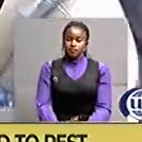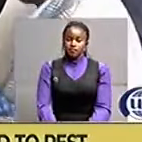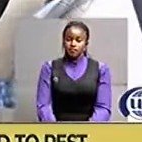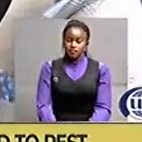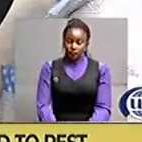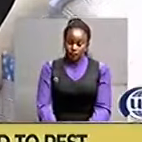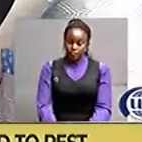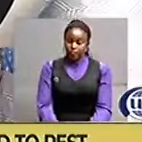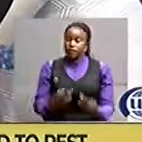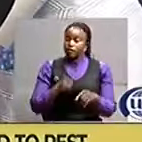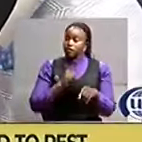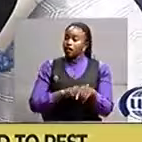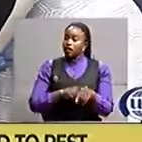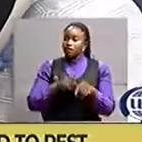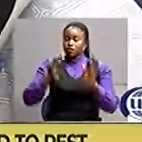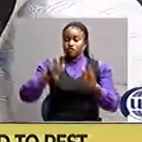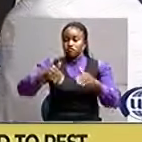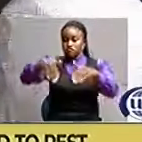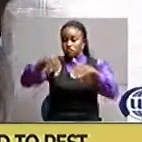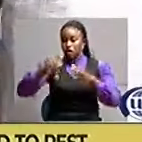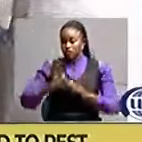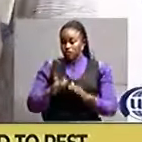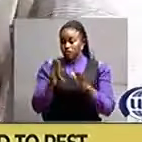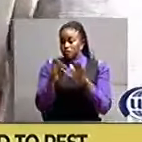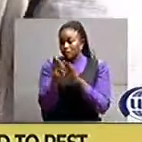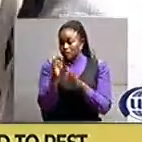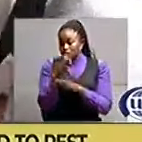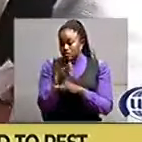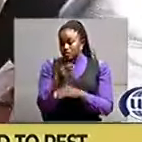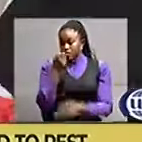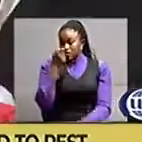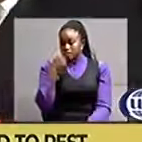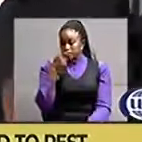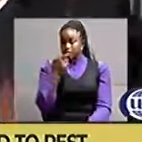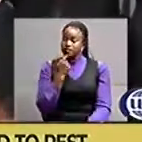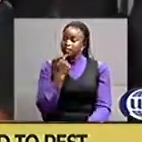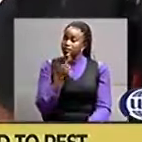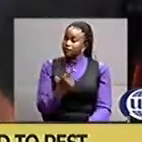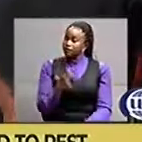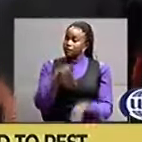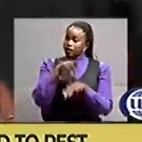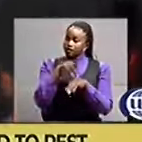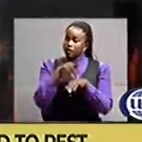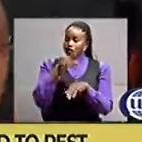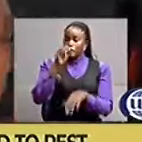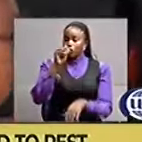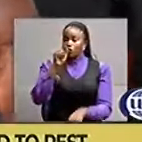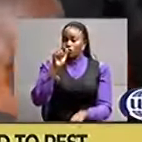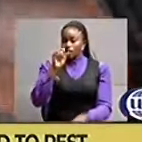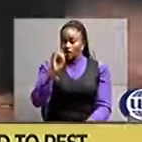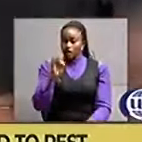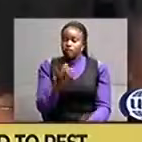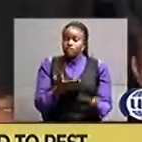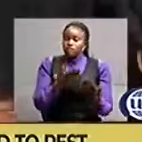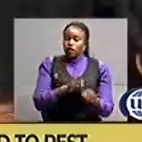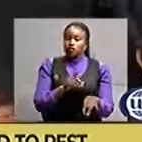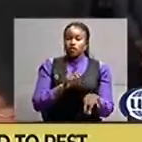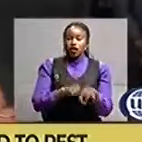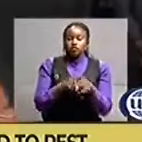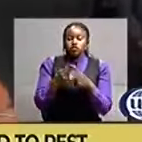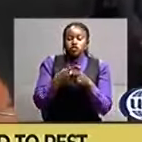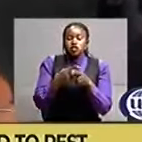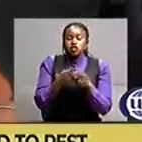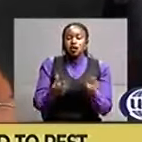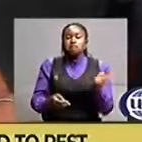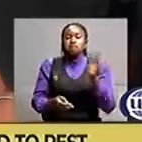the the burial ceremony the prime minister dr rukahana rugunda says peter otai died at a time he was about